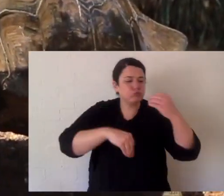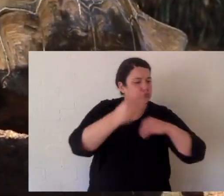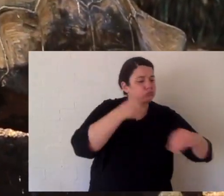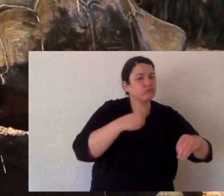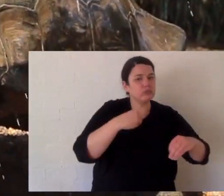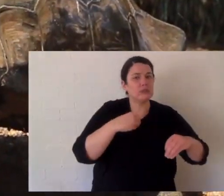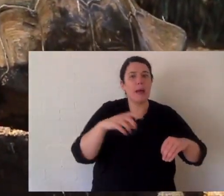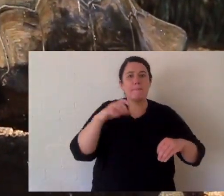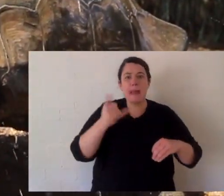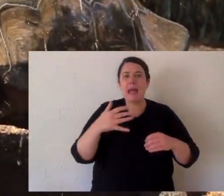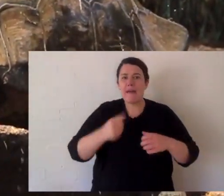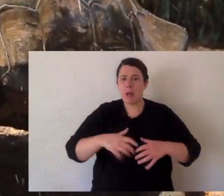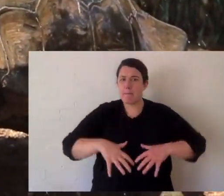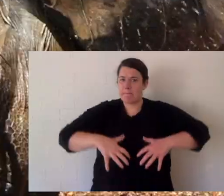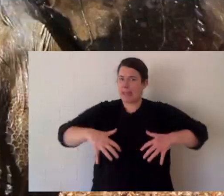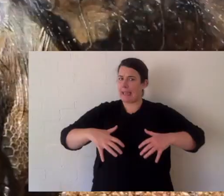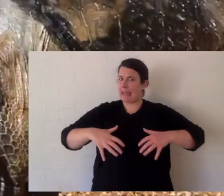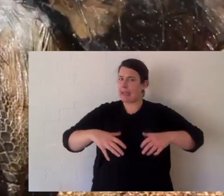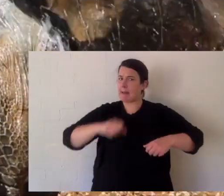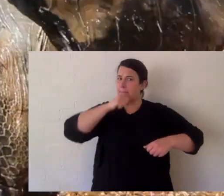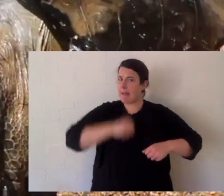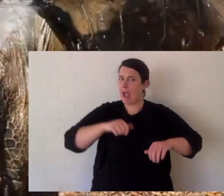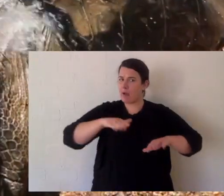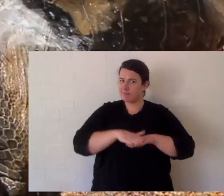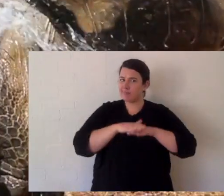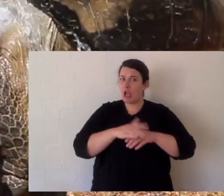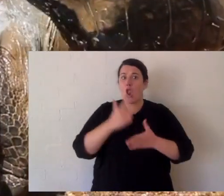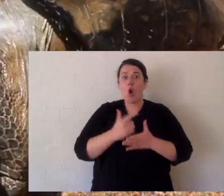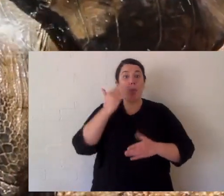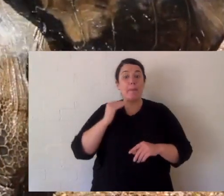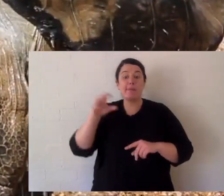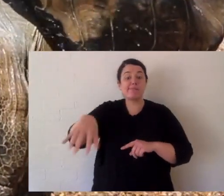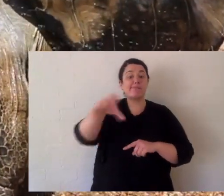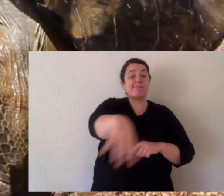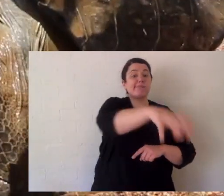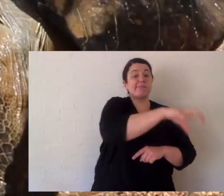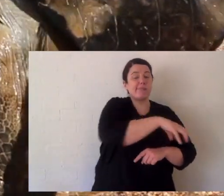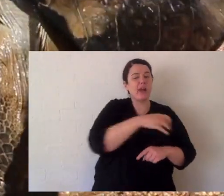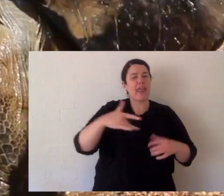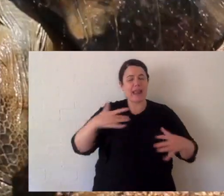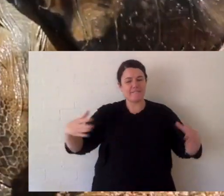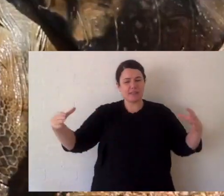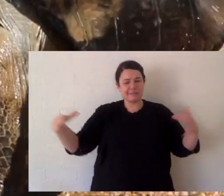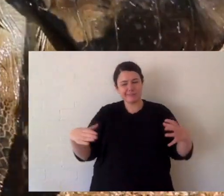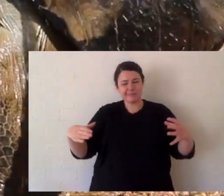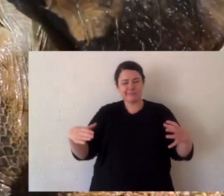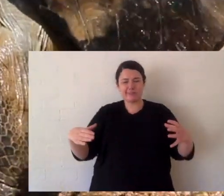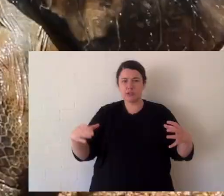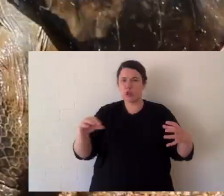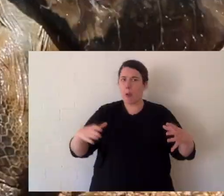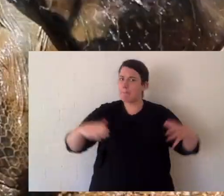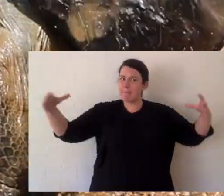wallows, you will have a big male and lots of females. So they do live together in